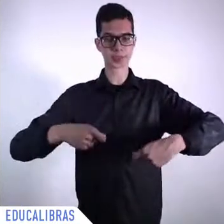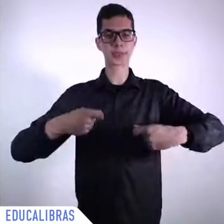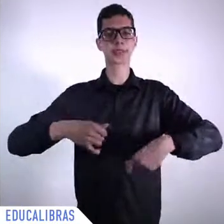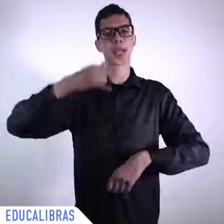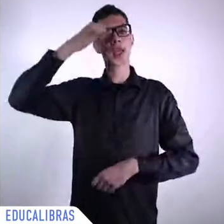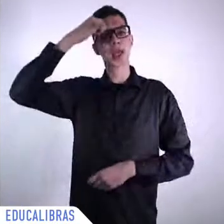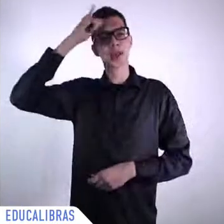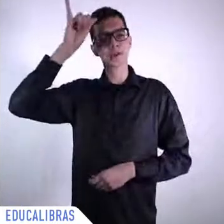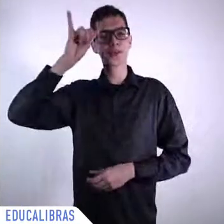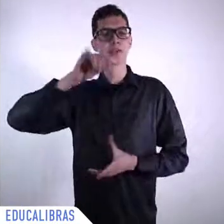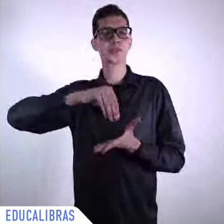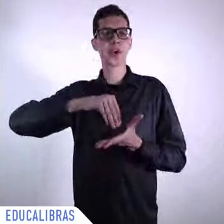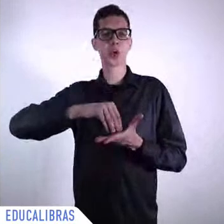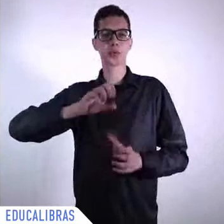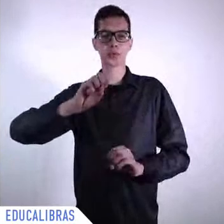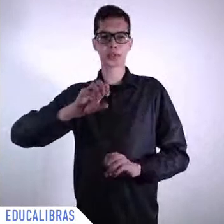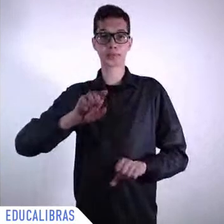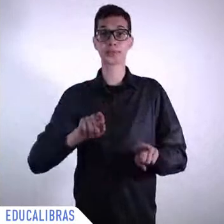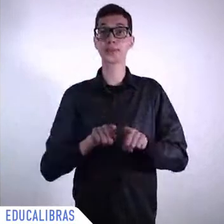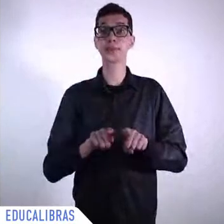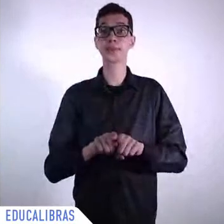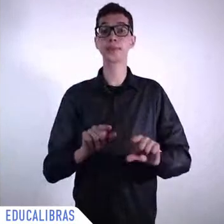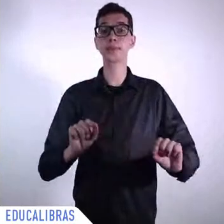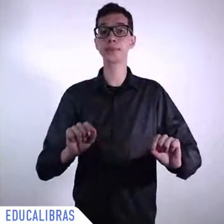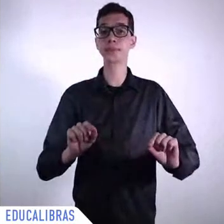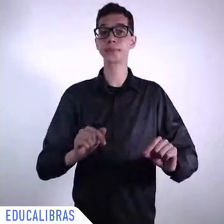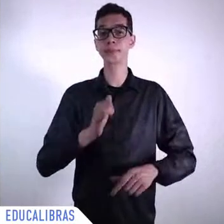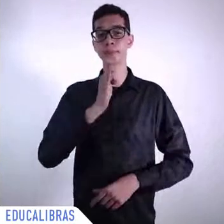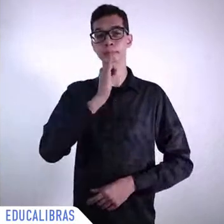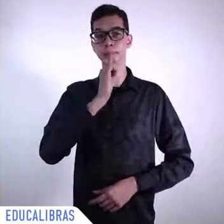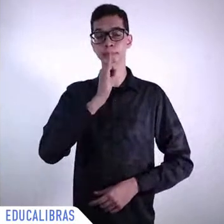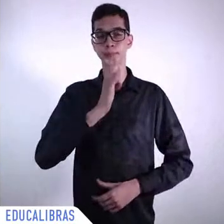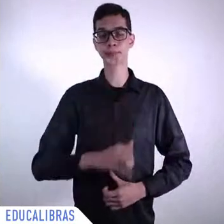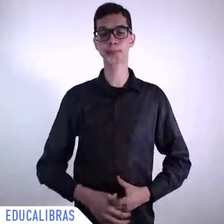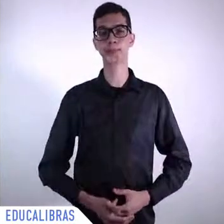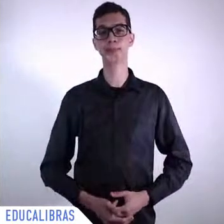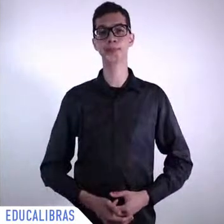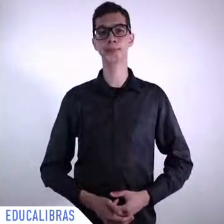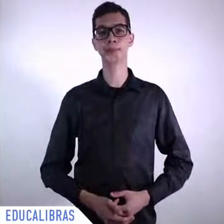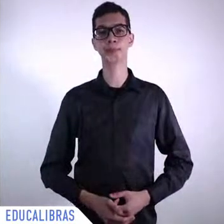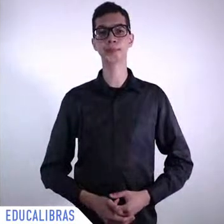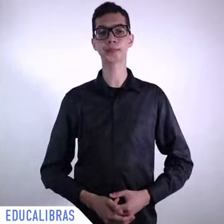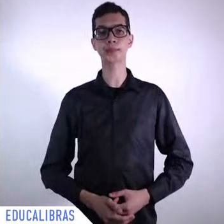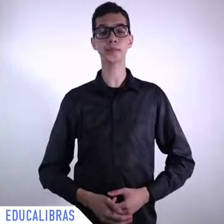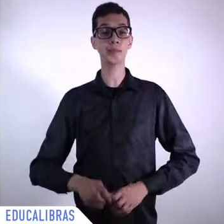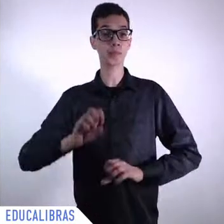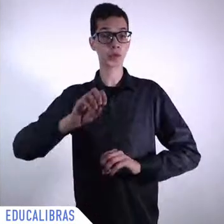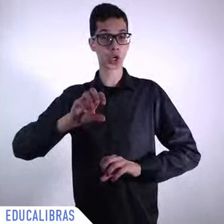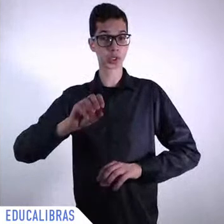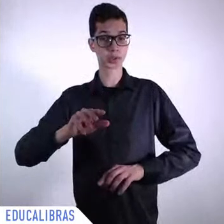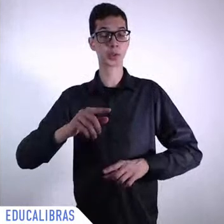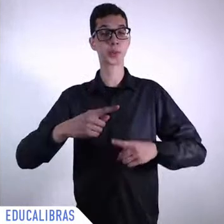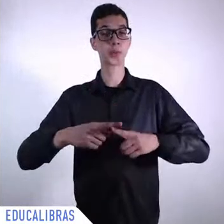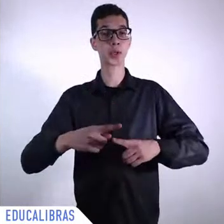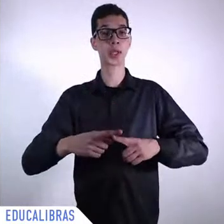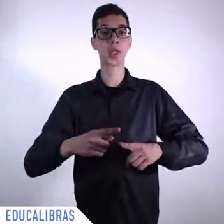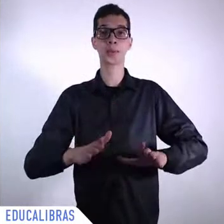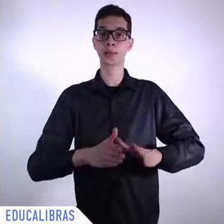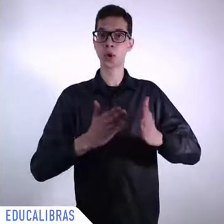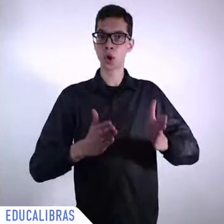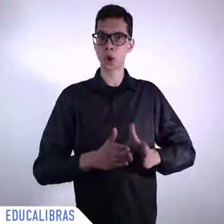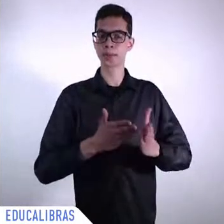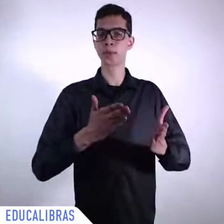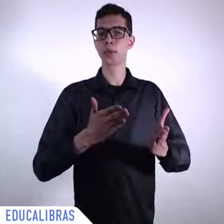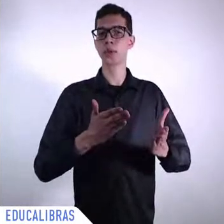for a long time before 2015 the reducing of poverty were playing a very important role